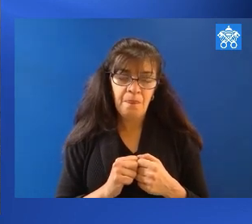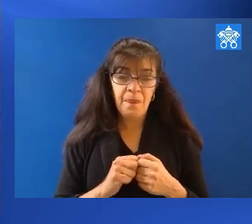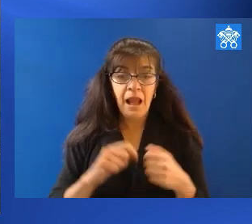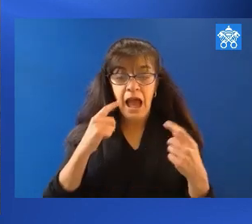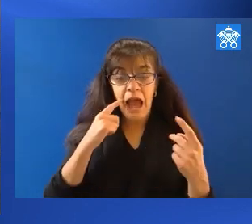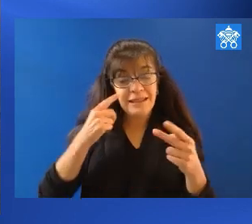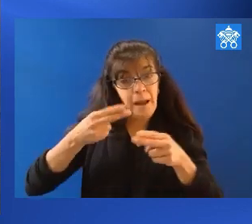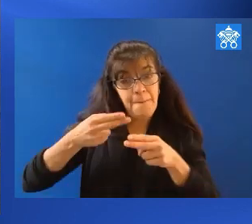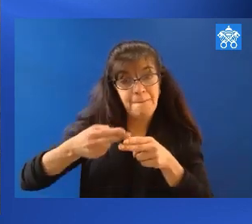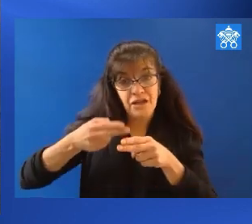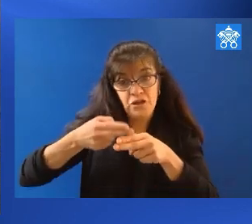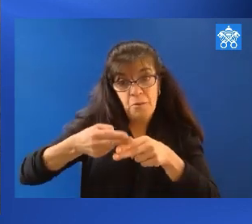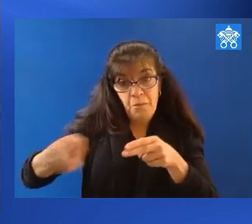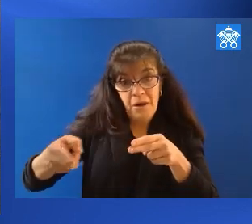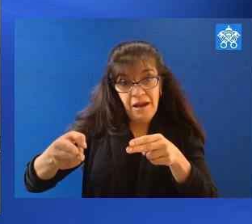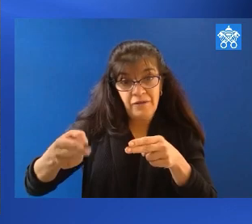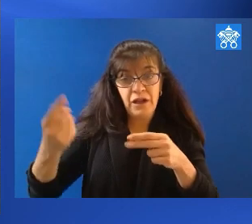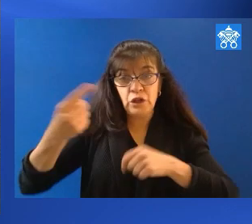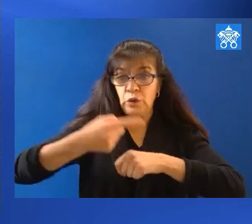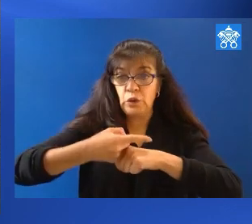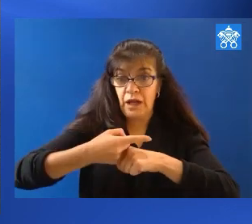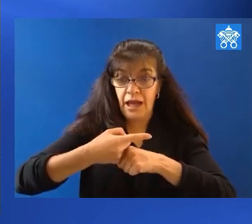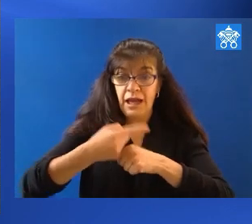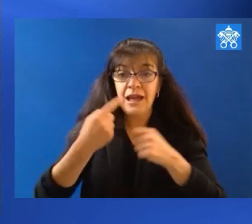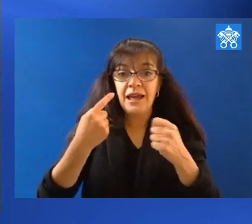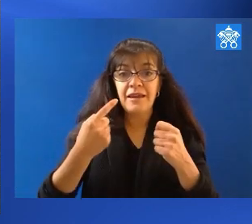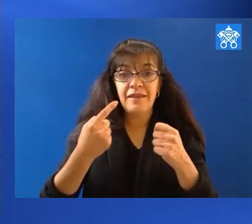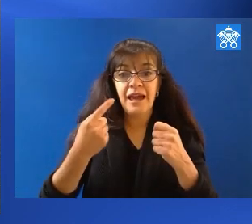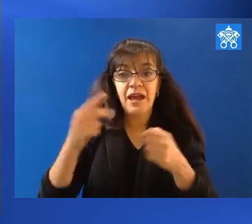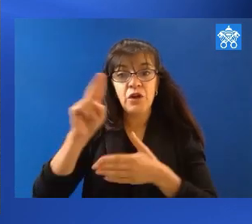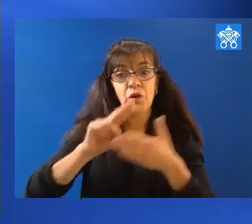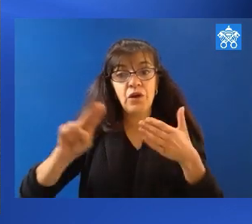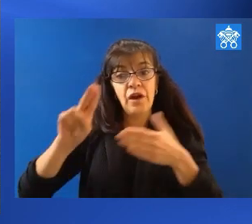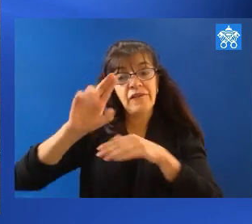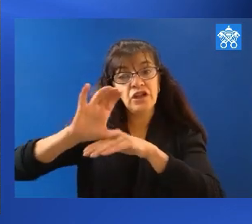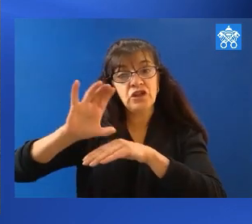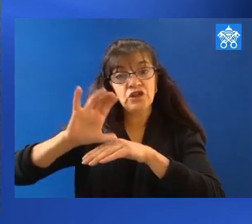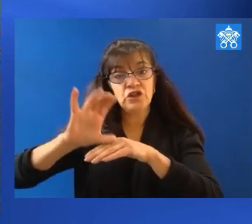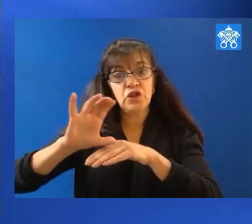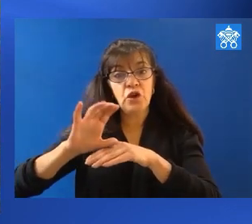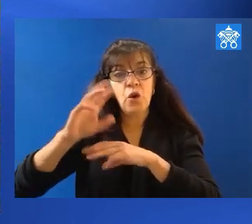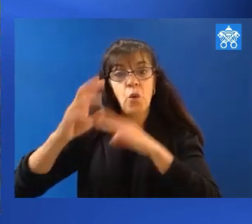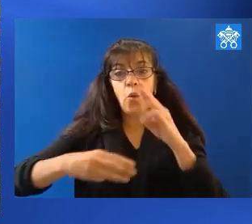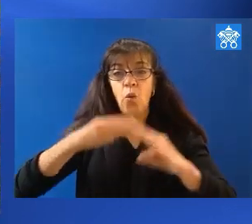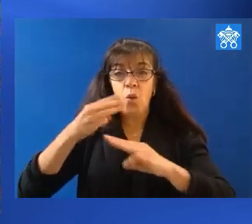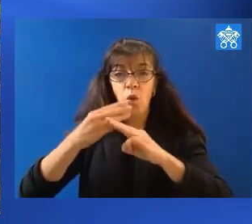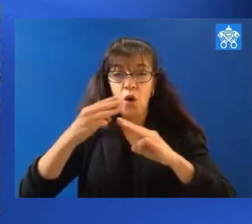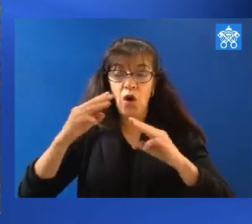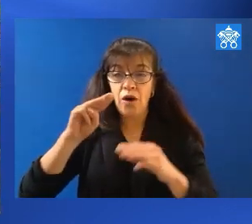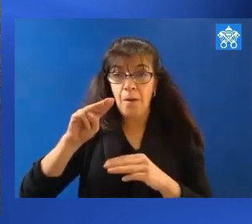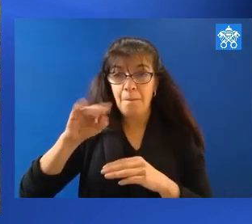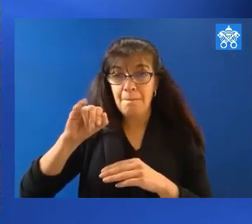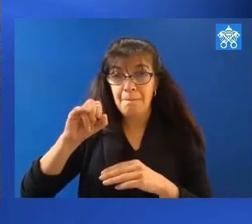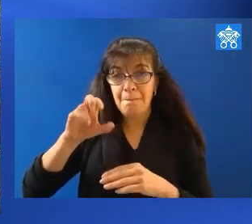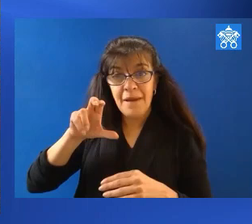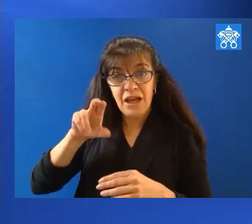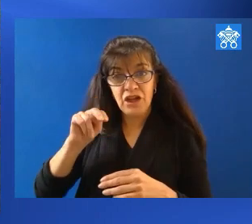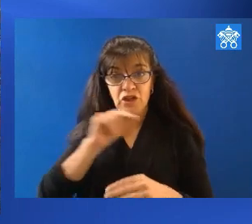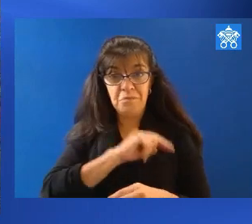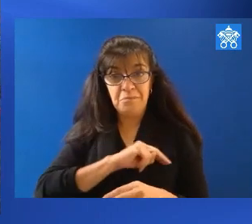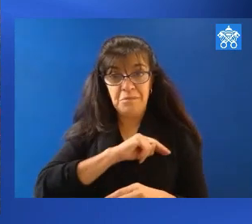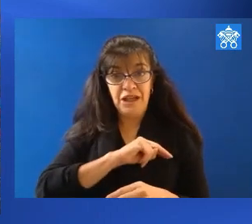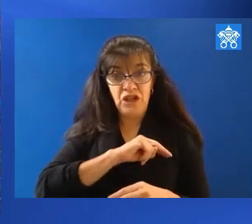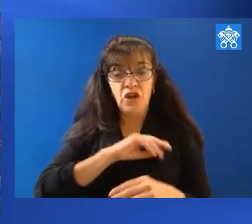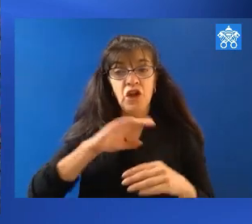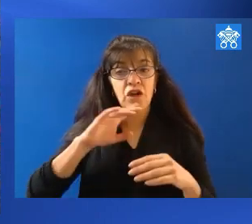As I mentioned briefly at the beginning today also, the Universal Church is marking World Mission Sunday. It is the Sunday